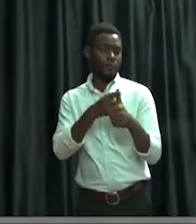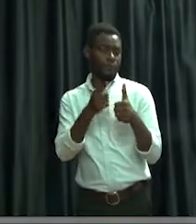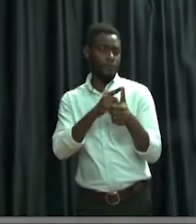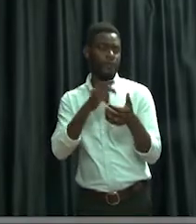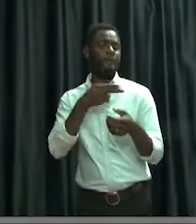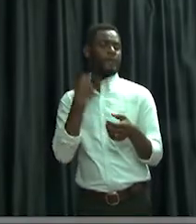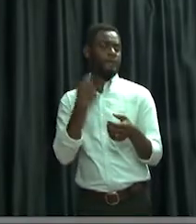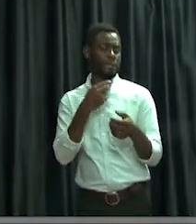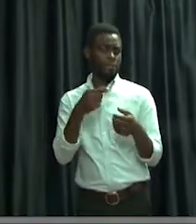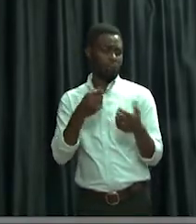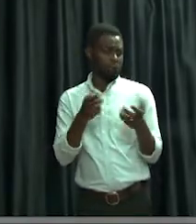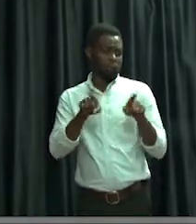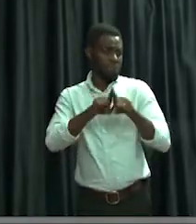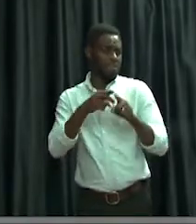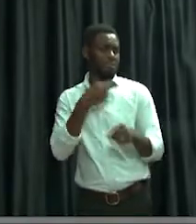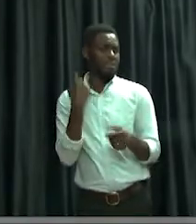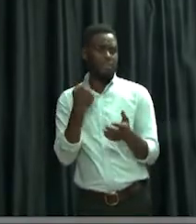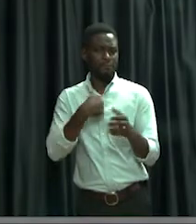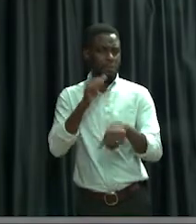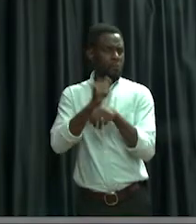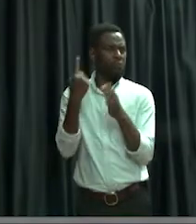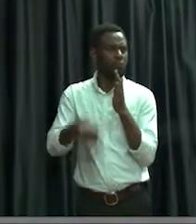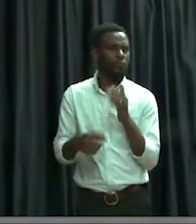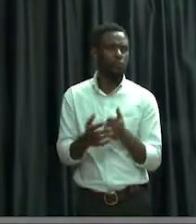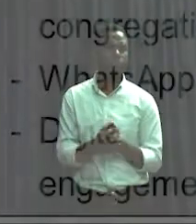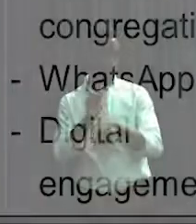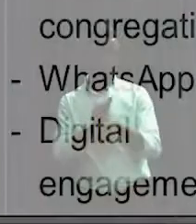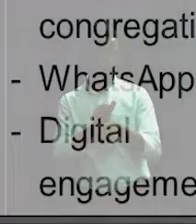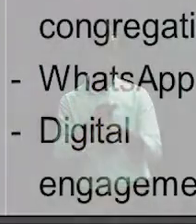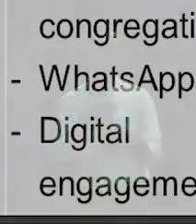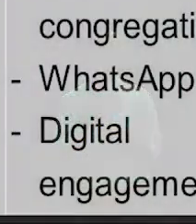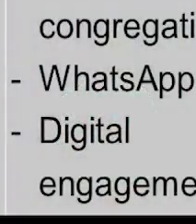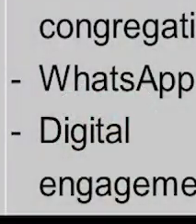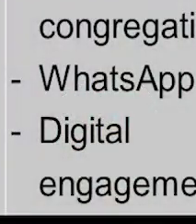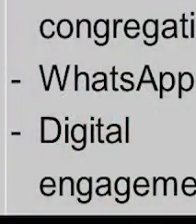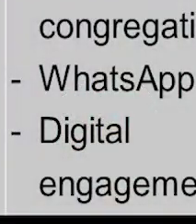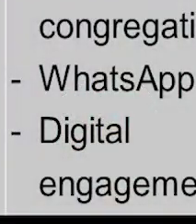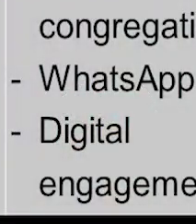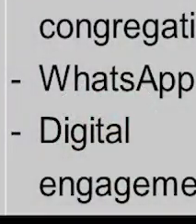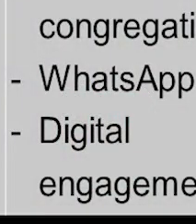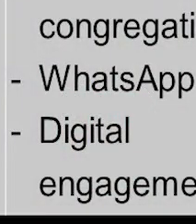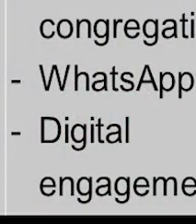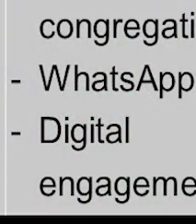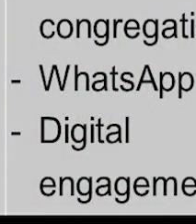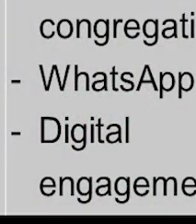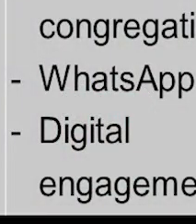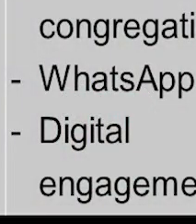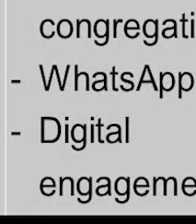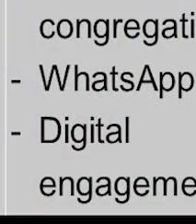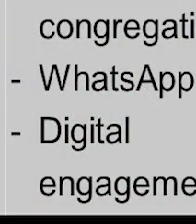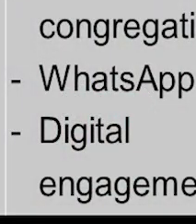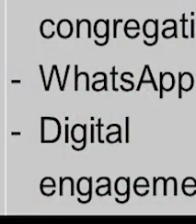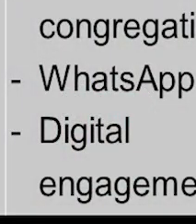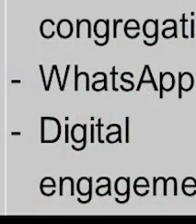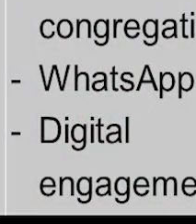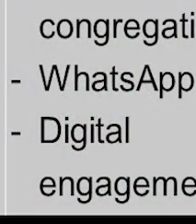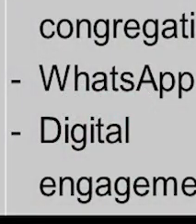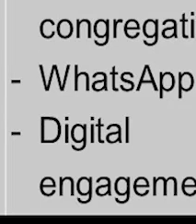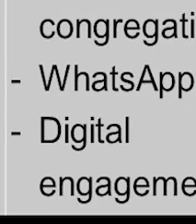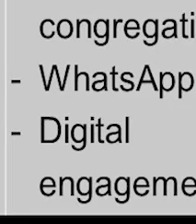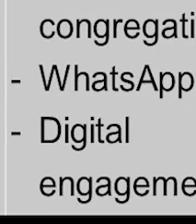pastor one first. So, as a pastor, what do I do? I care for the vulnerable, the widows, the needy,